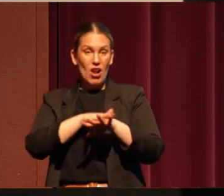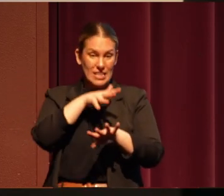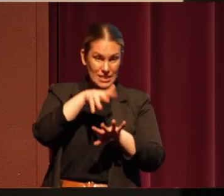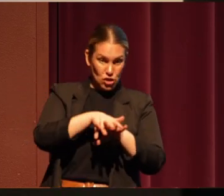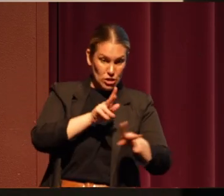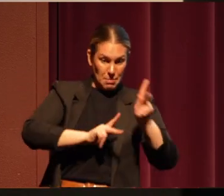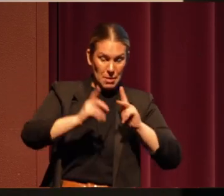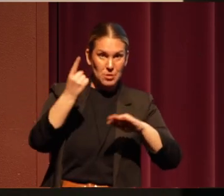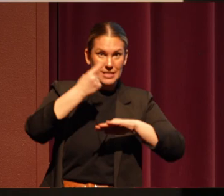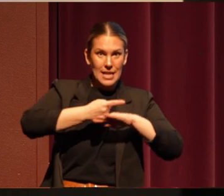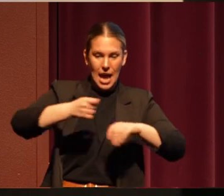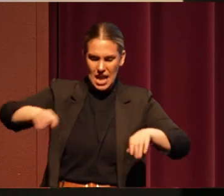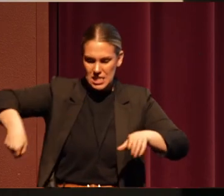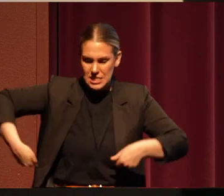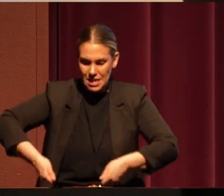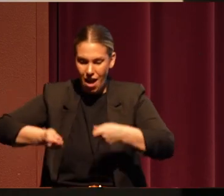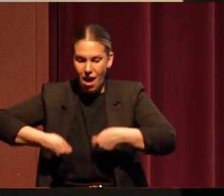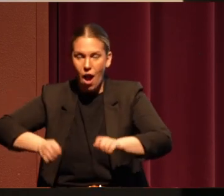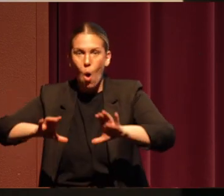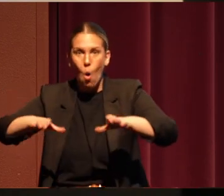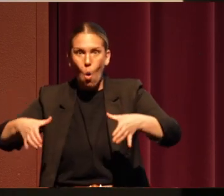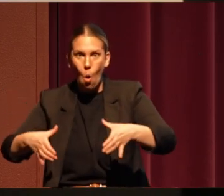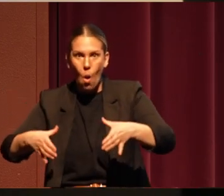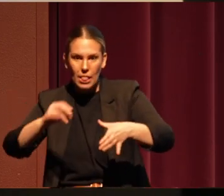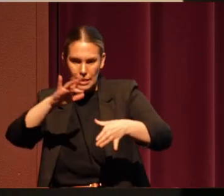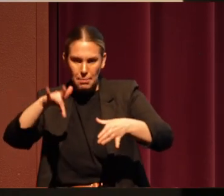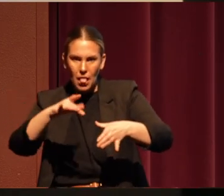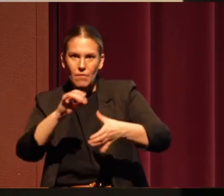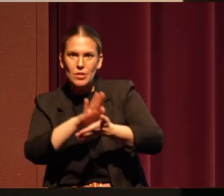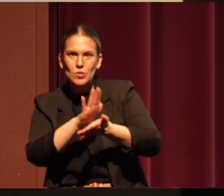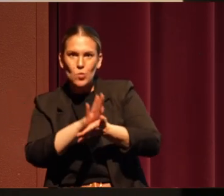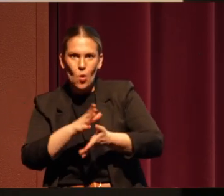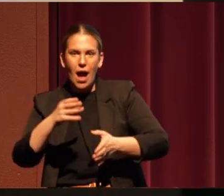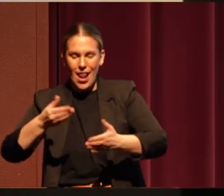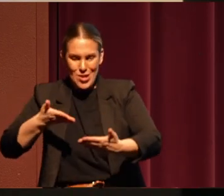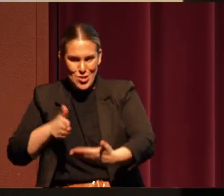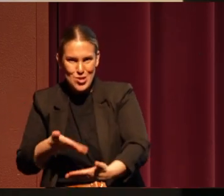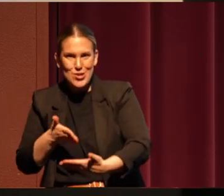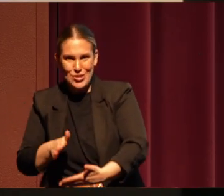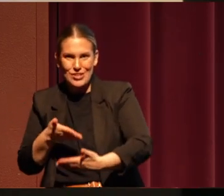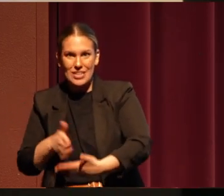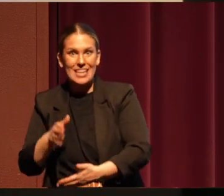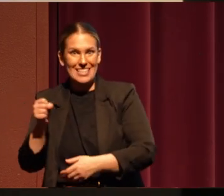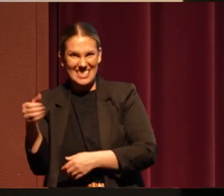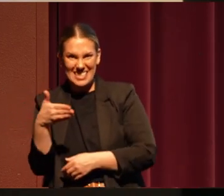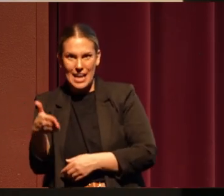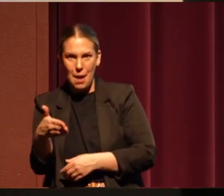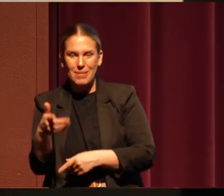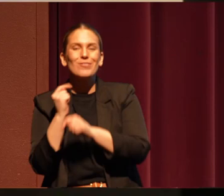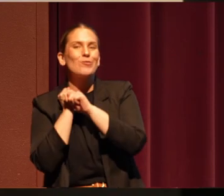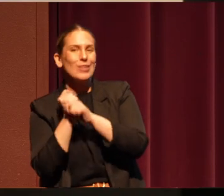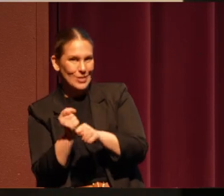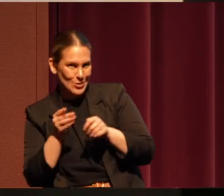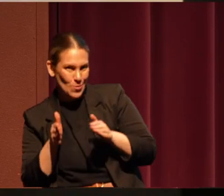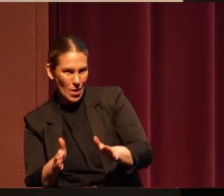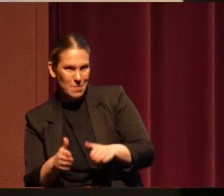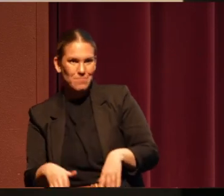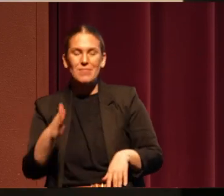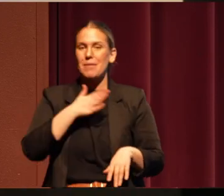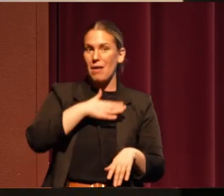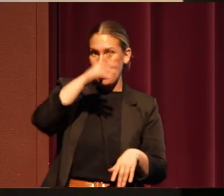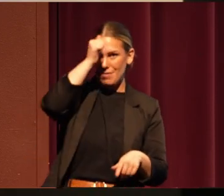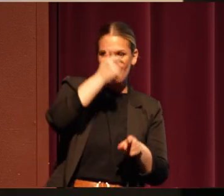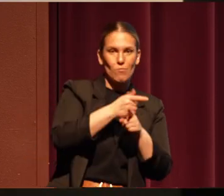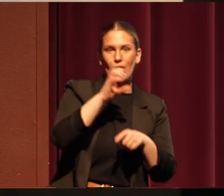a hole in the parking lot of the school and cooked salmon in a traditional way. My cousin Brad happened to be there, and he's done